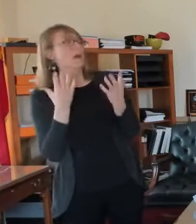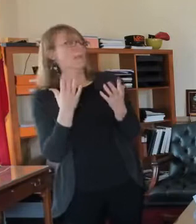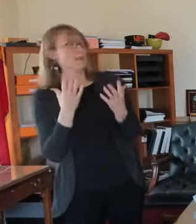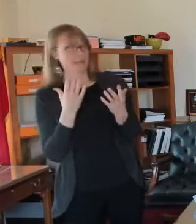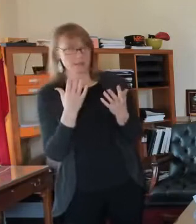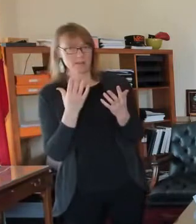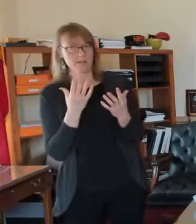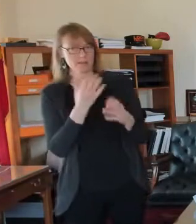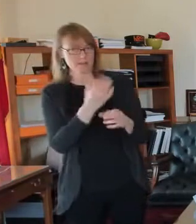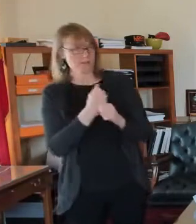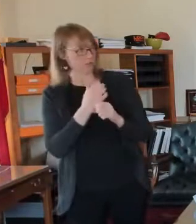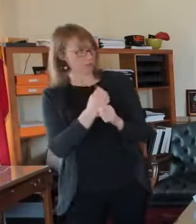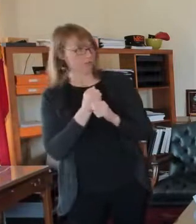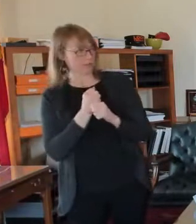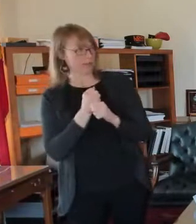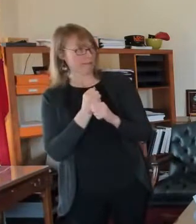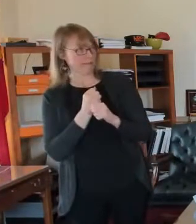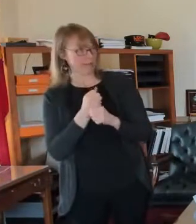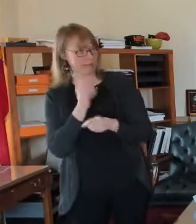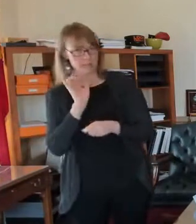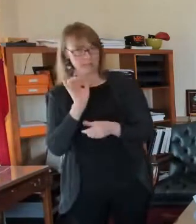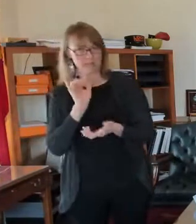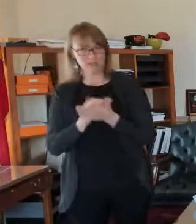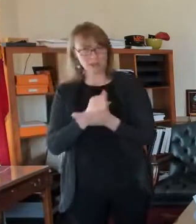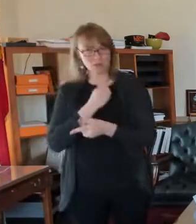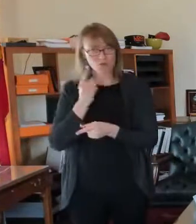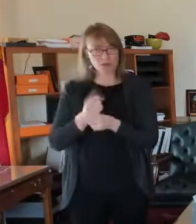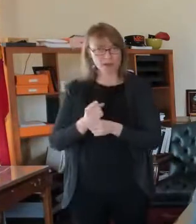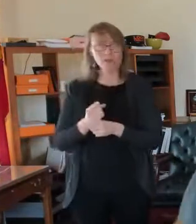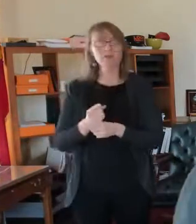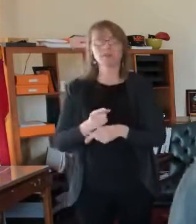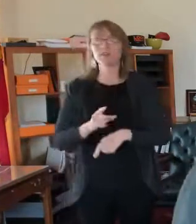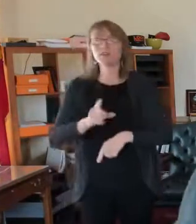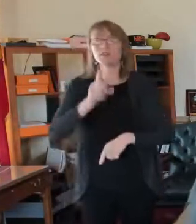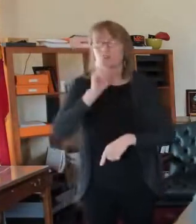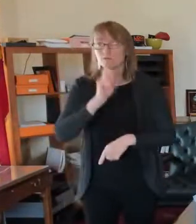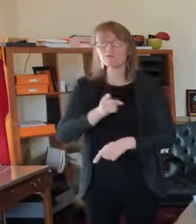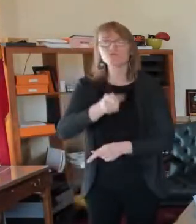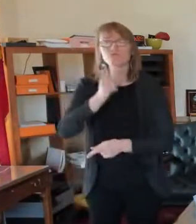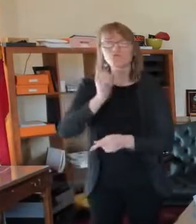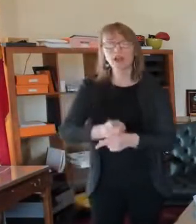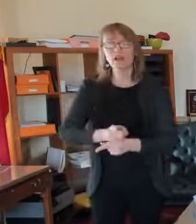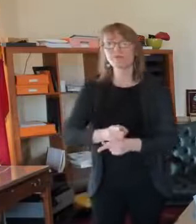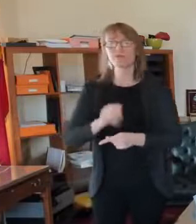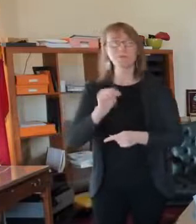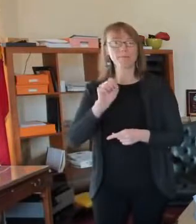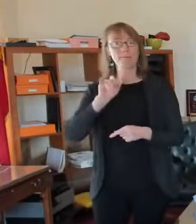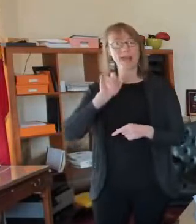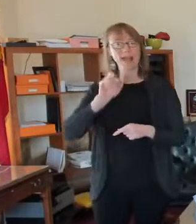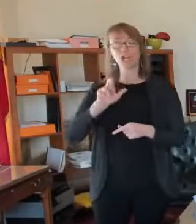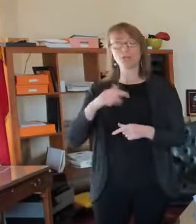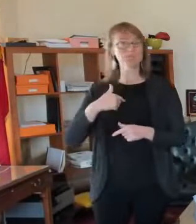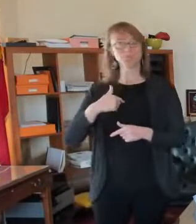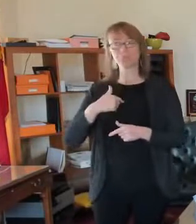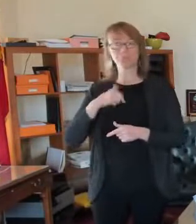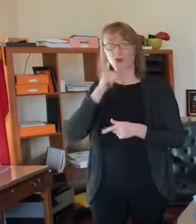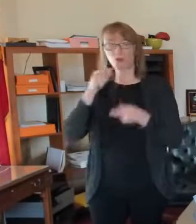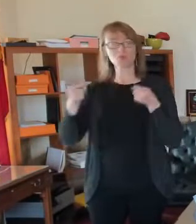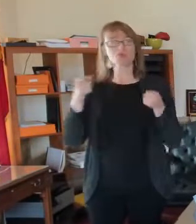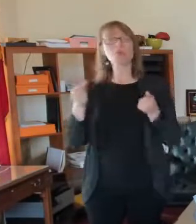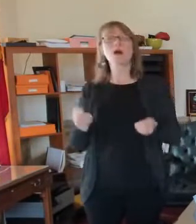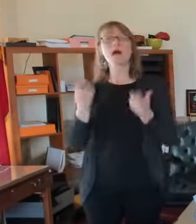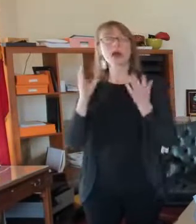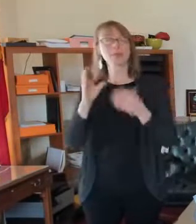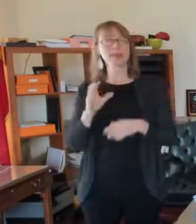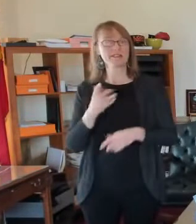over the number of doses the city receives, nor does Sam page have control over the number that the county receives. Uh, but here's